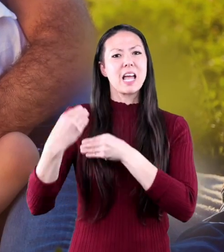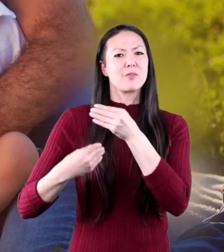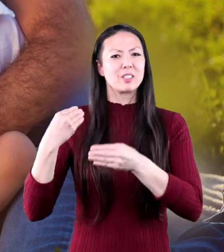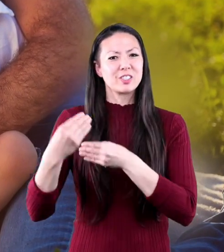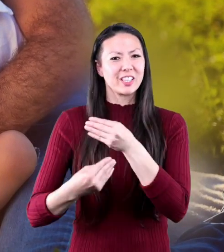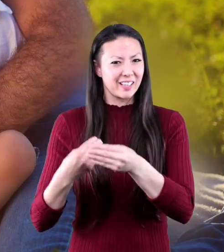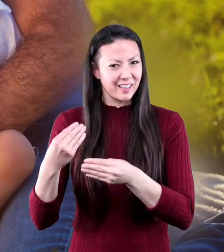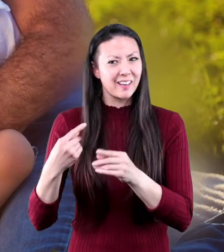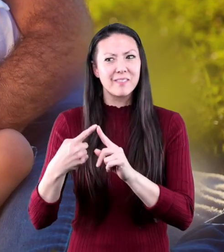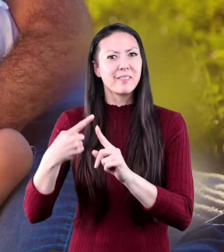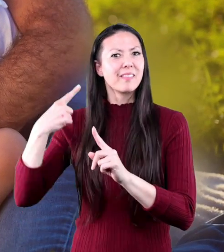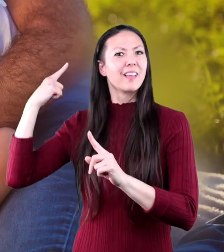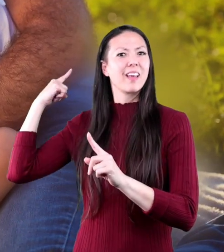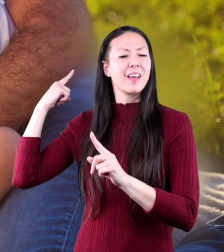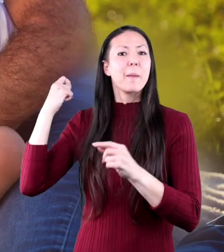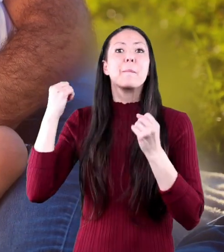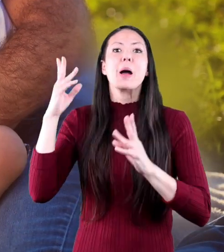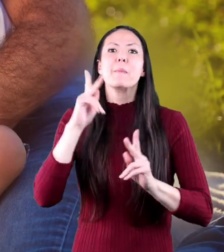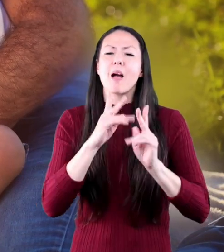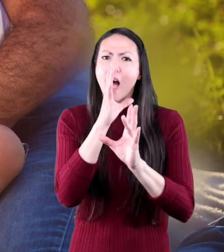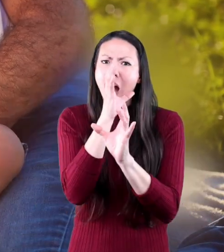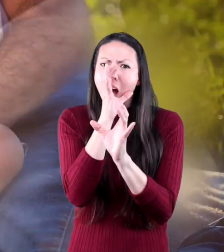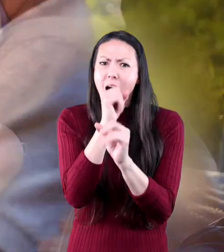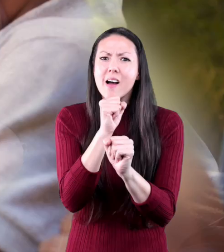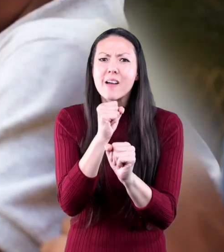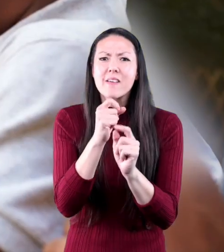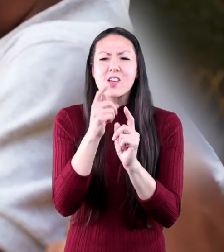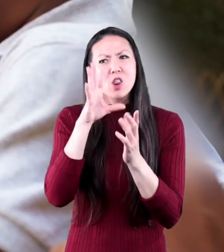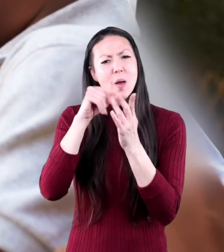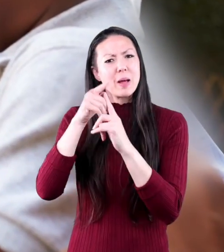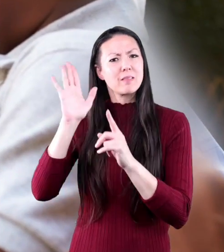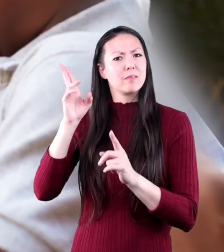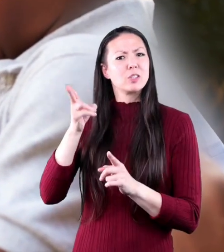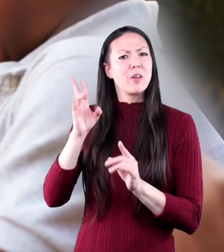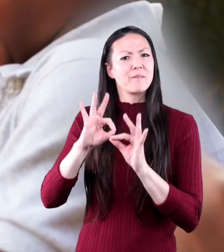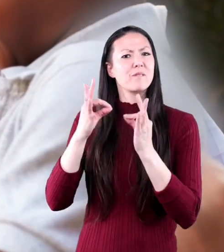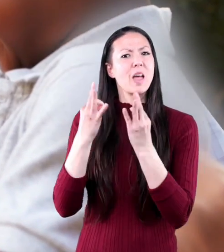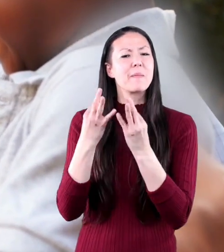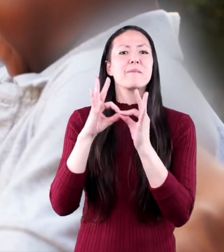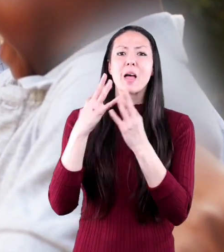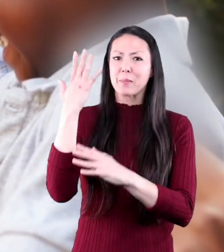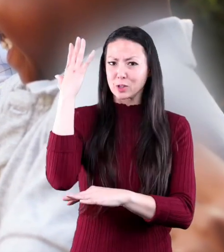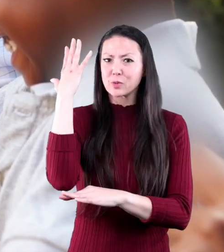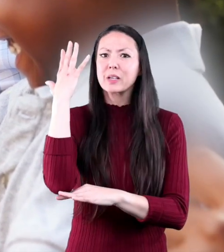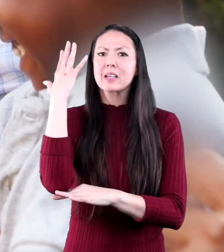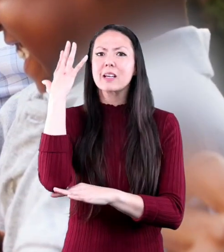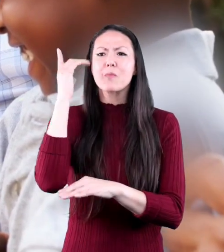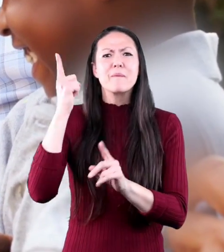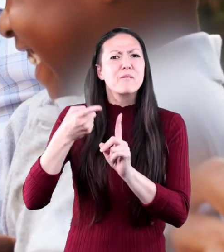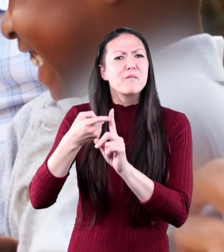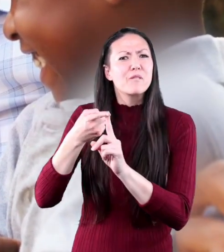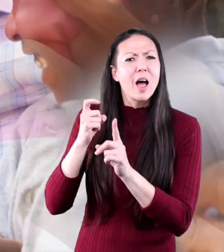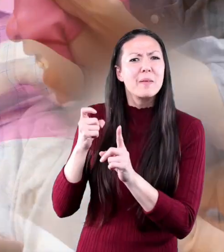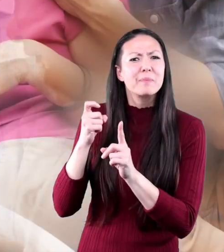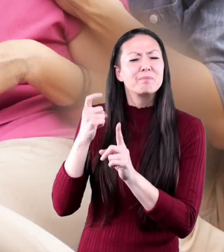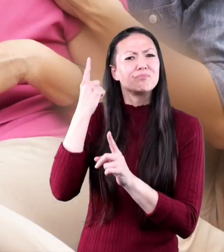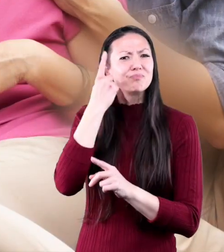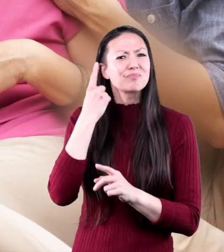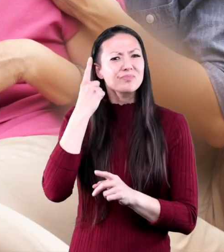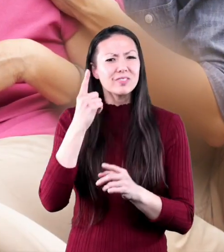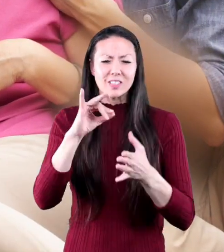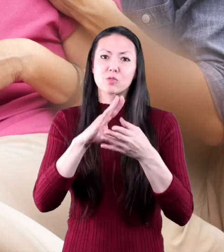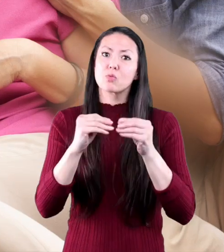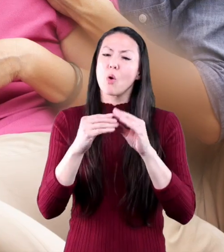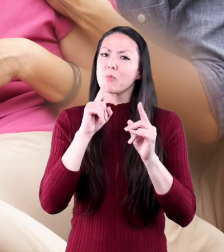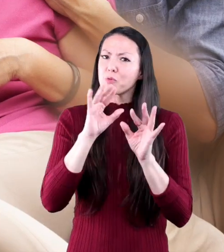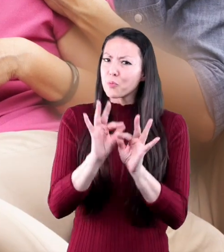generations of family members. Many people are fascinated to learn the origins of their family tree and where they came from. Every family